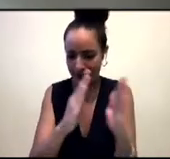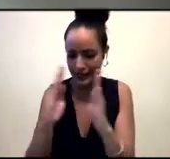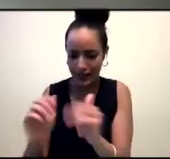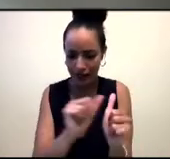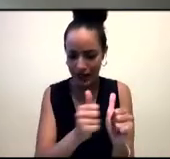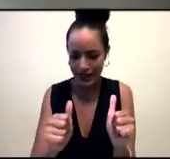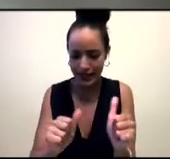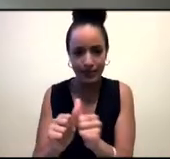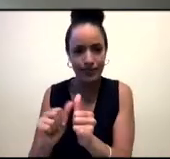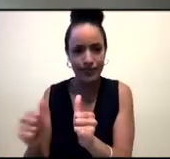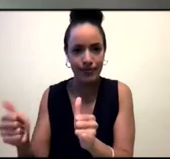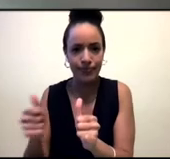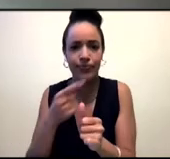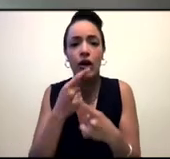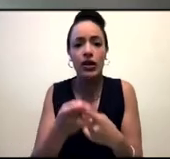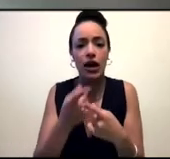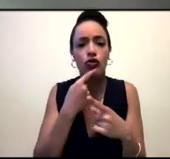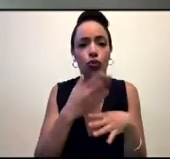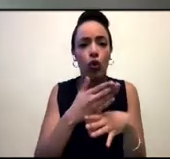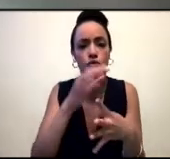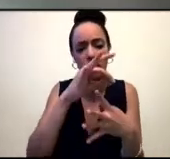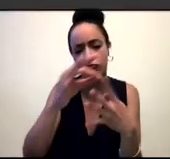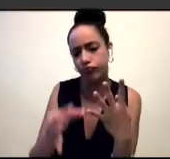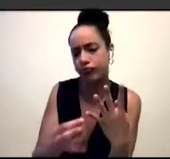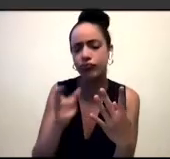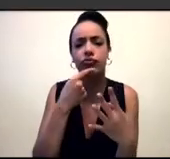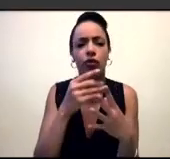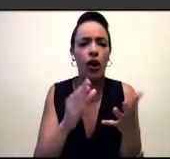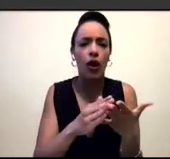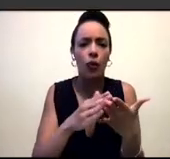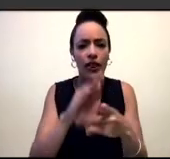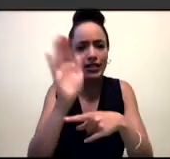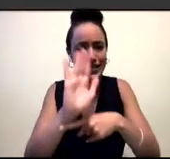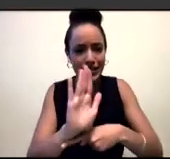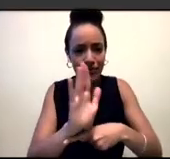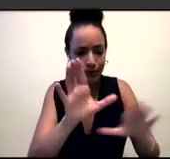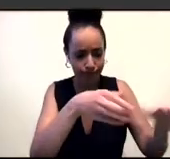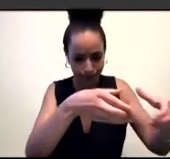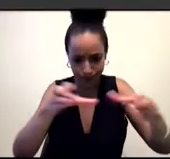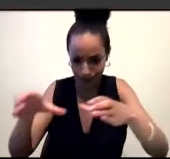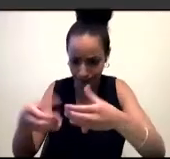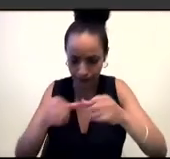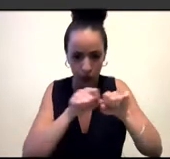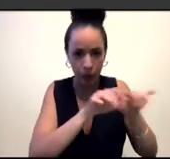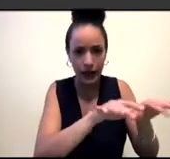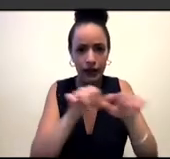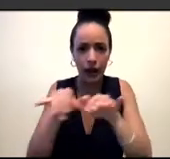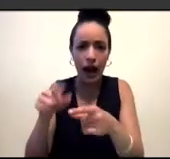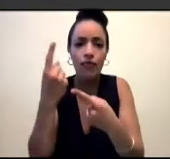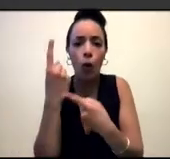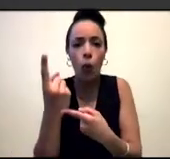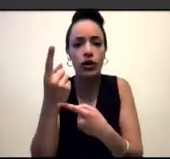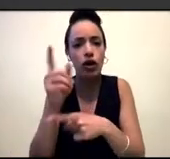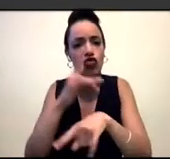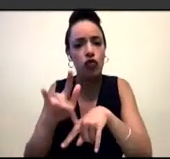and Dog Rose productions. This includes Take Me Home, a drama about the political awakening of a young homeless mum.